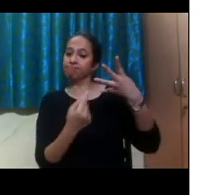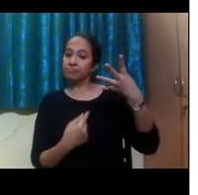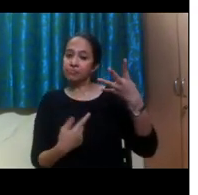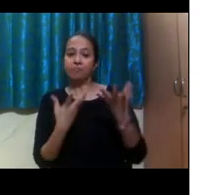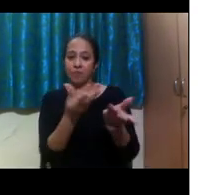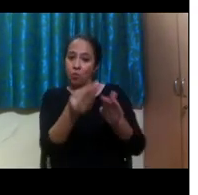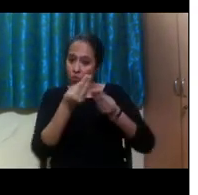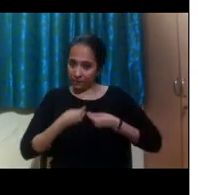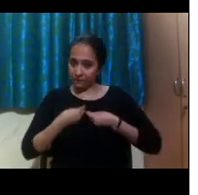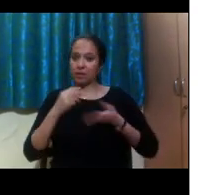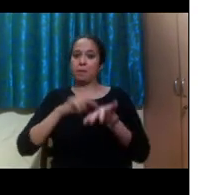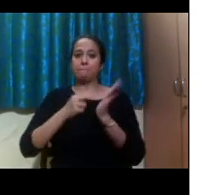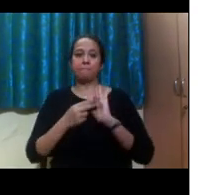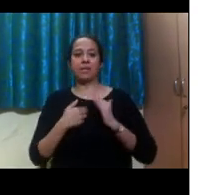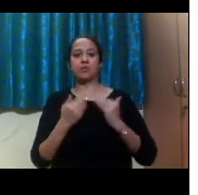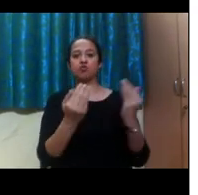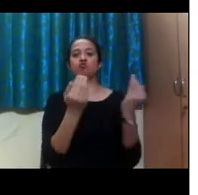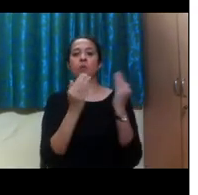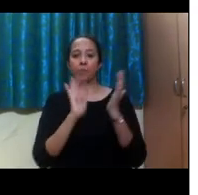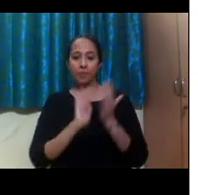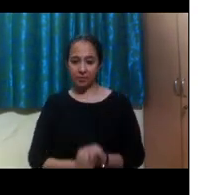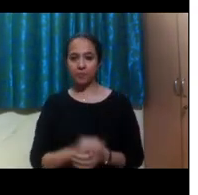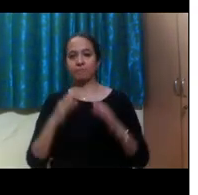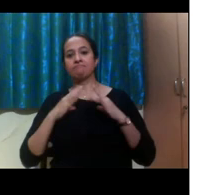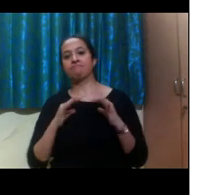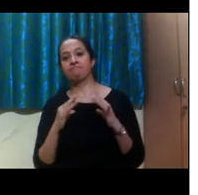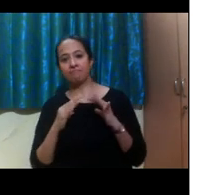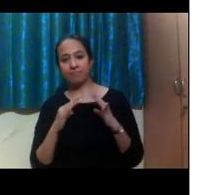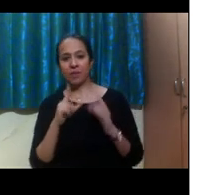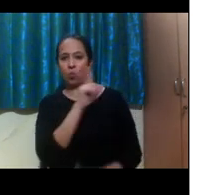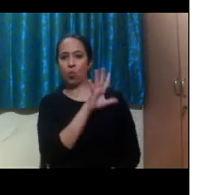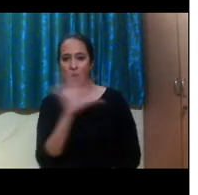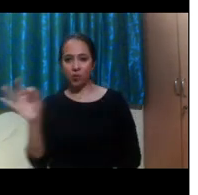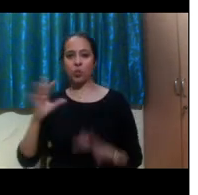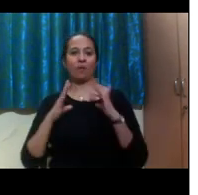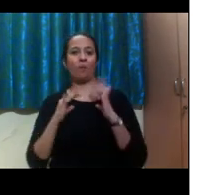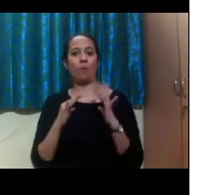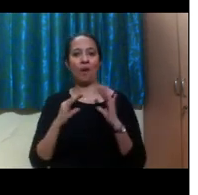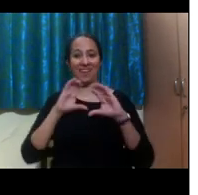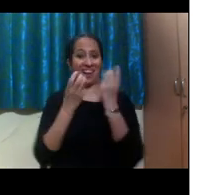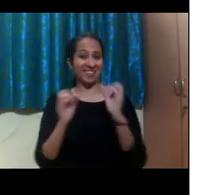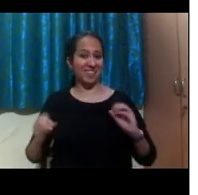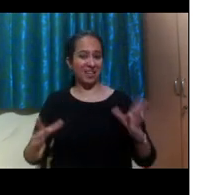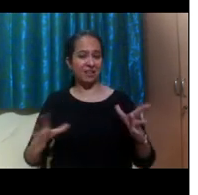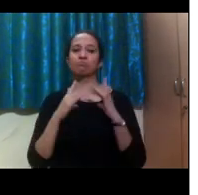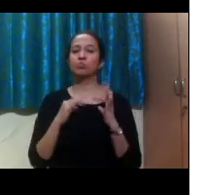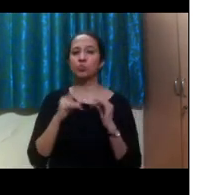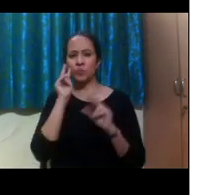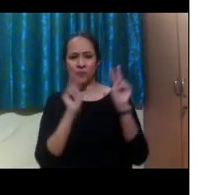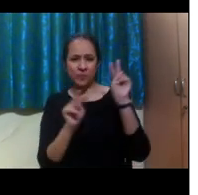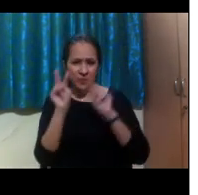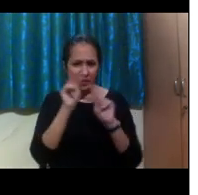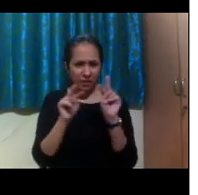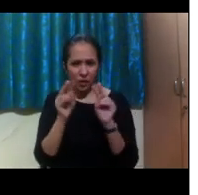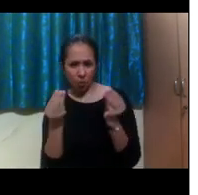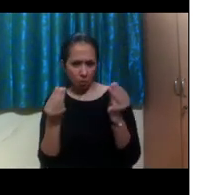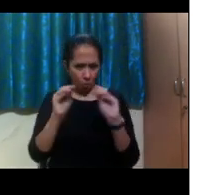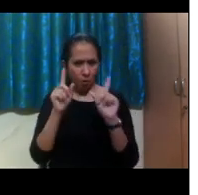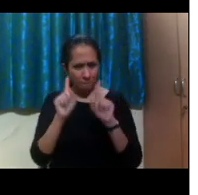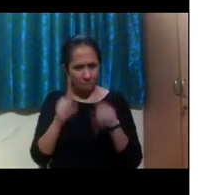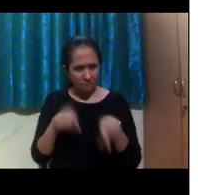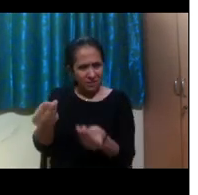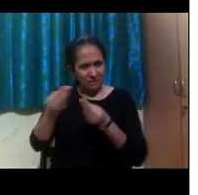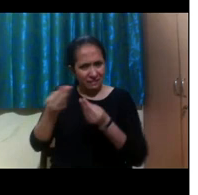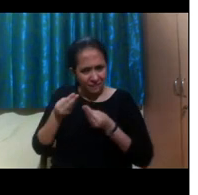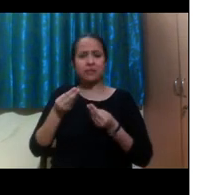and that I usually wait for the first week of classes, and then decide if I need a particular accommodation. So